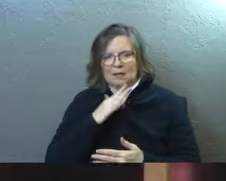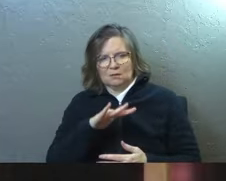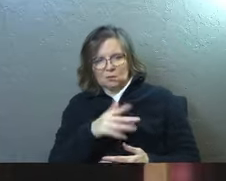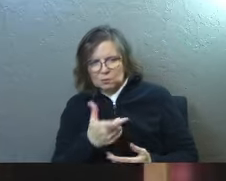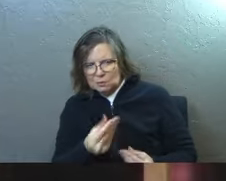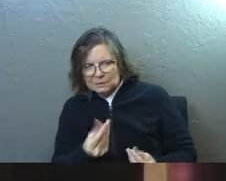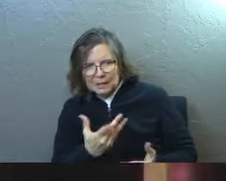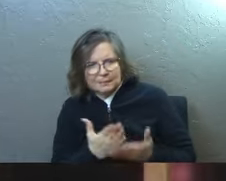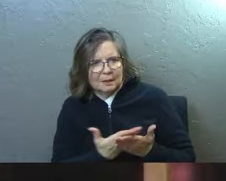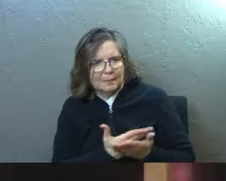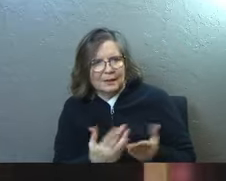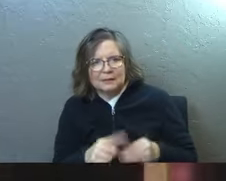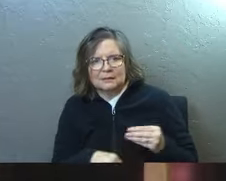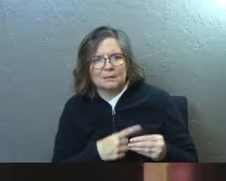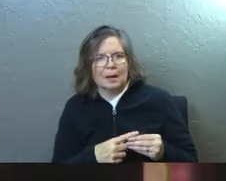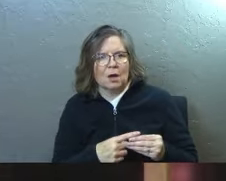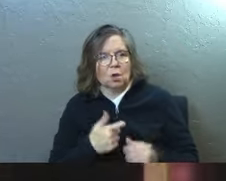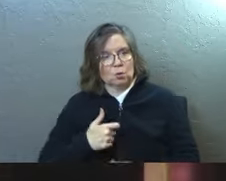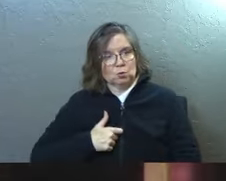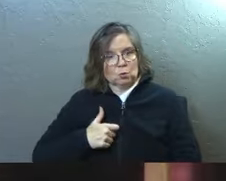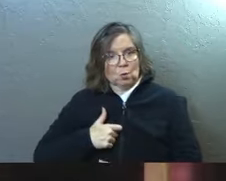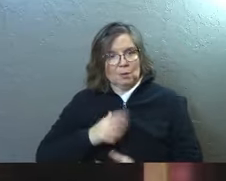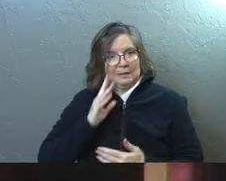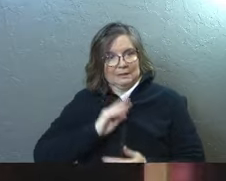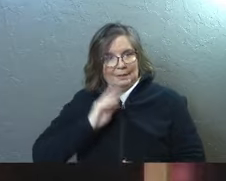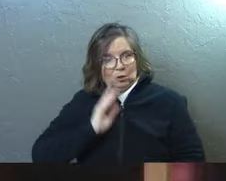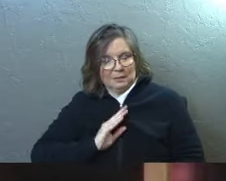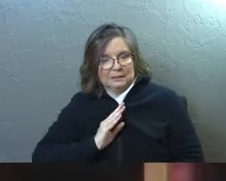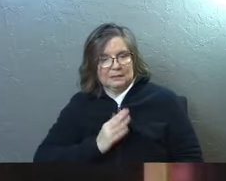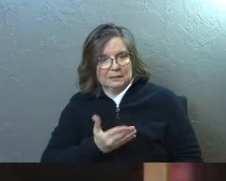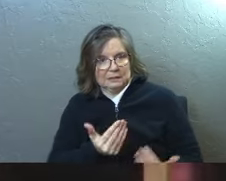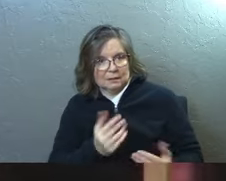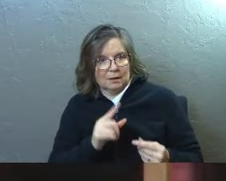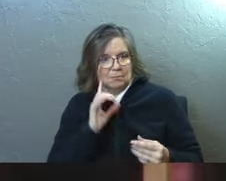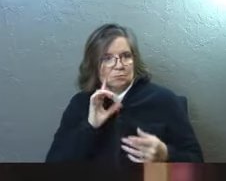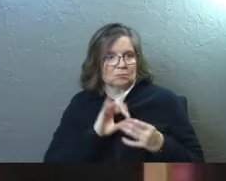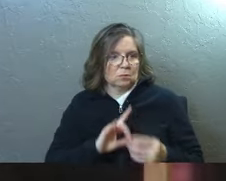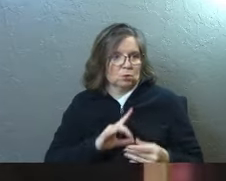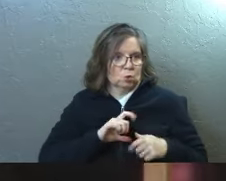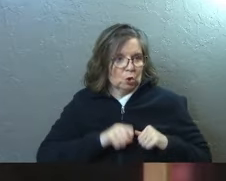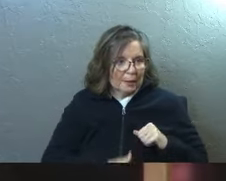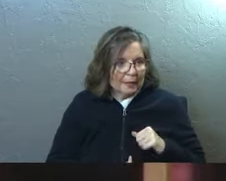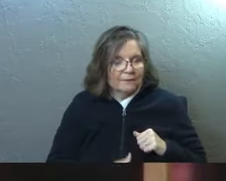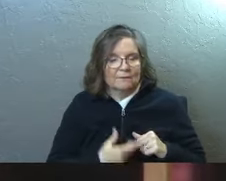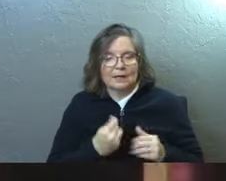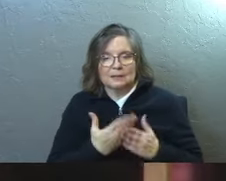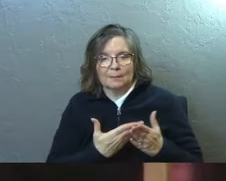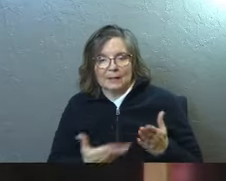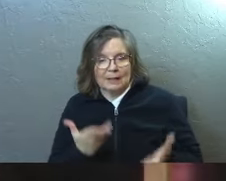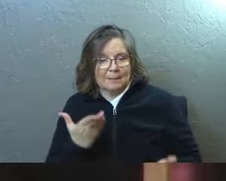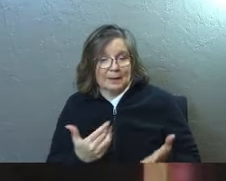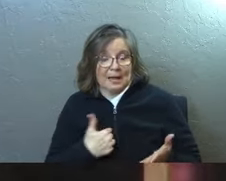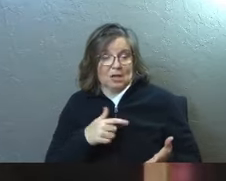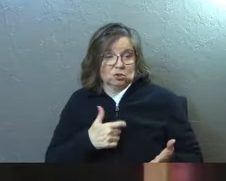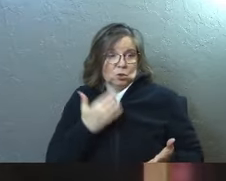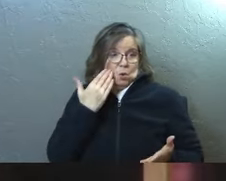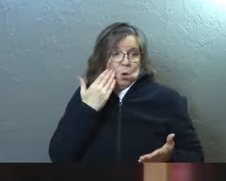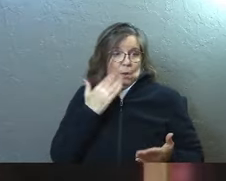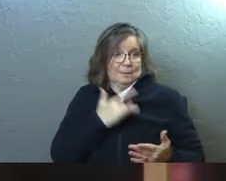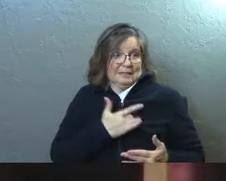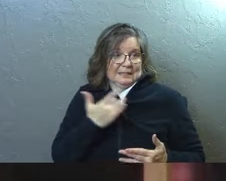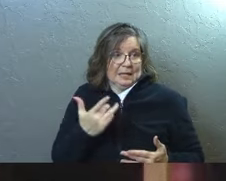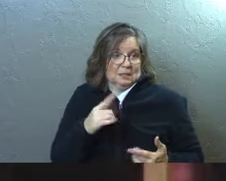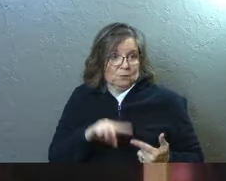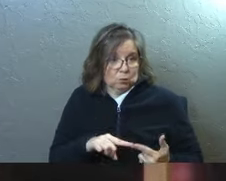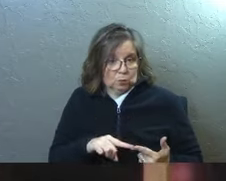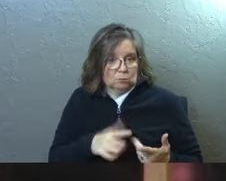would you just like, tell me some things about the soldier experience when it comes to grief and some things that maybe I should know and be